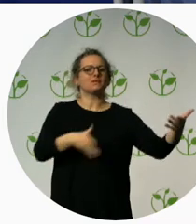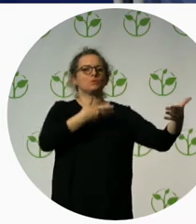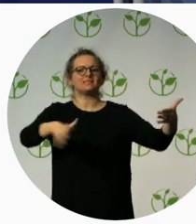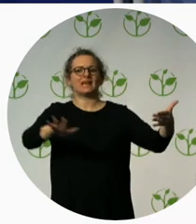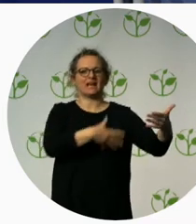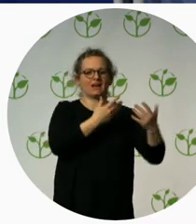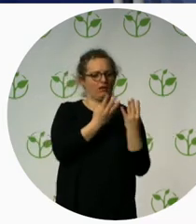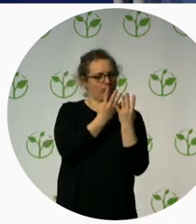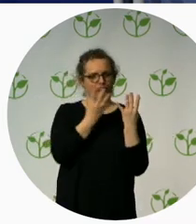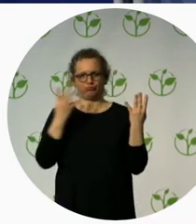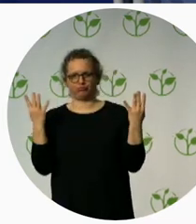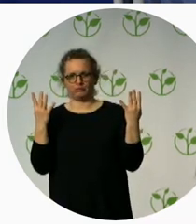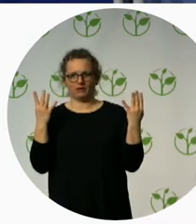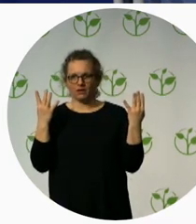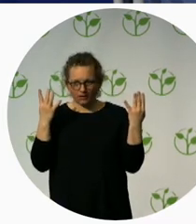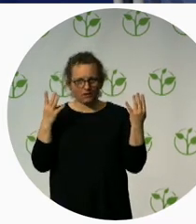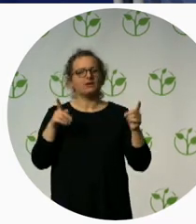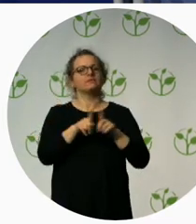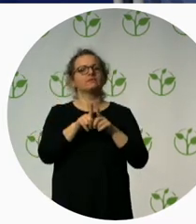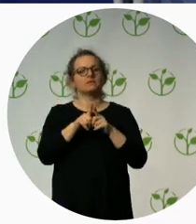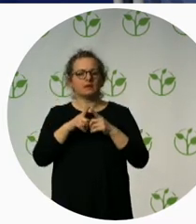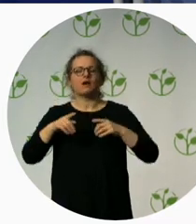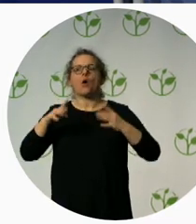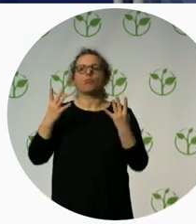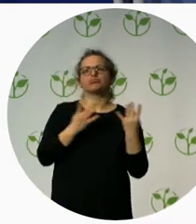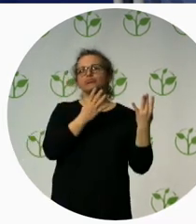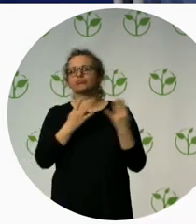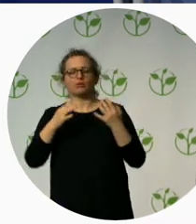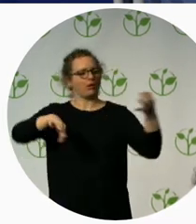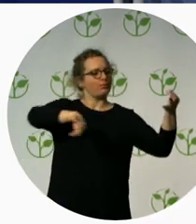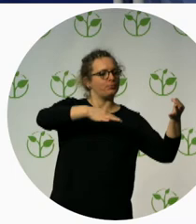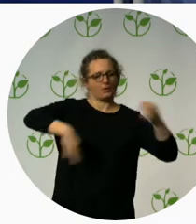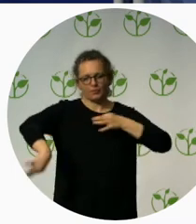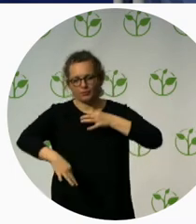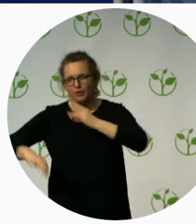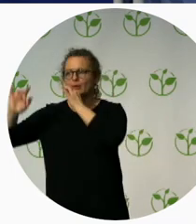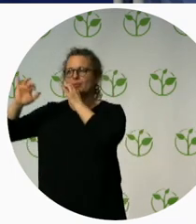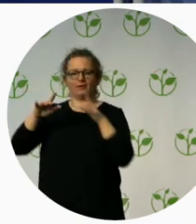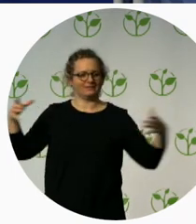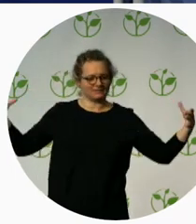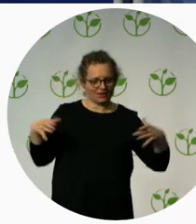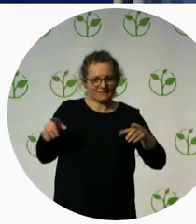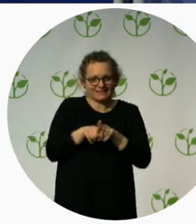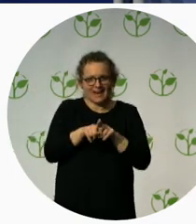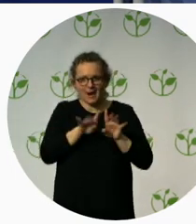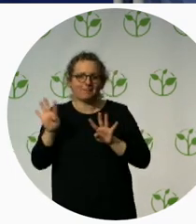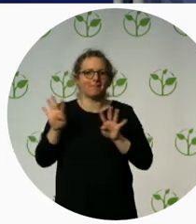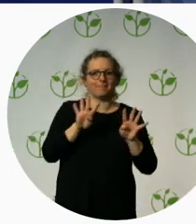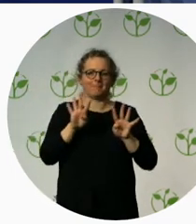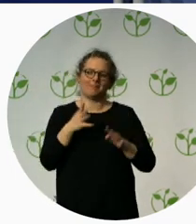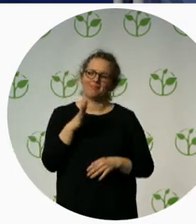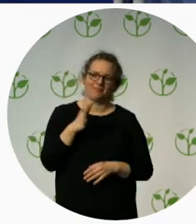they didn't know the music before it was put in front of them. So, you have to set up a whole